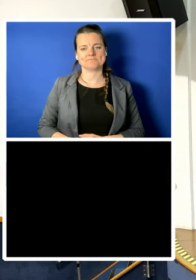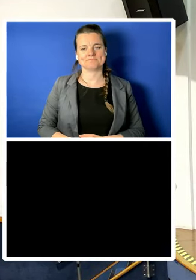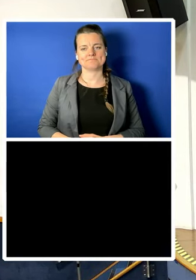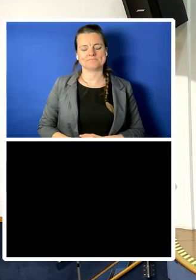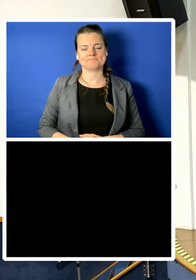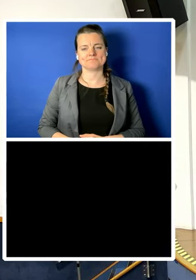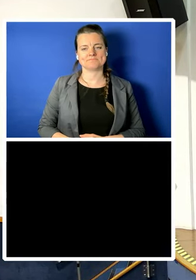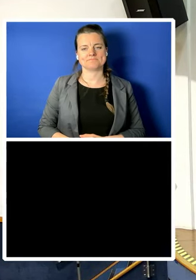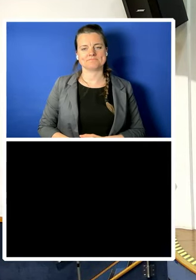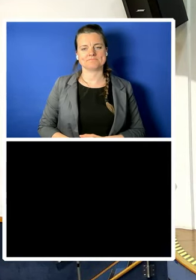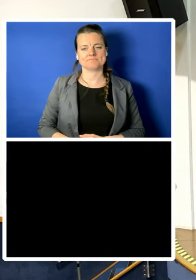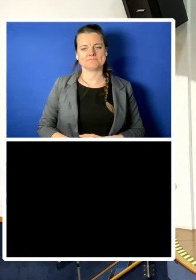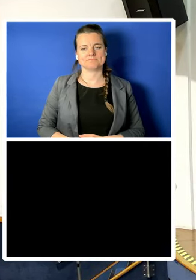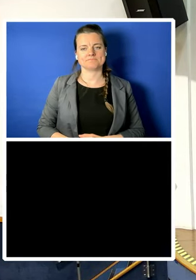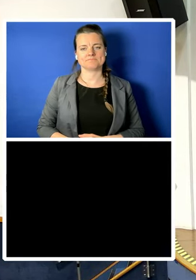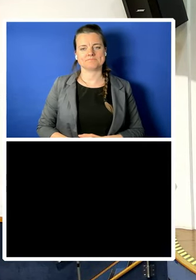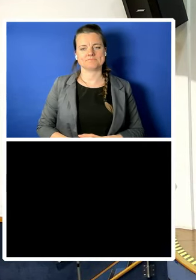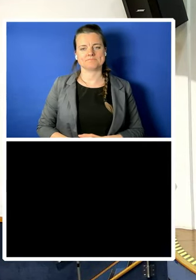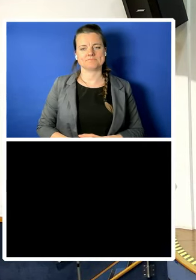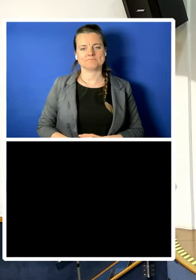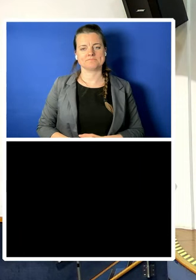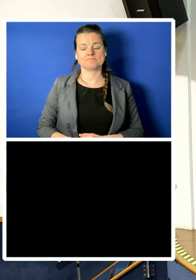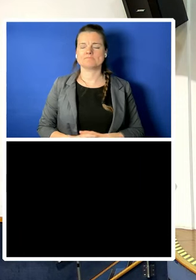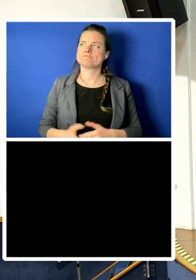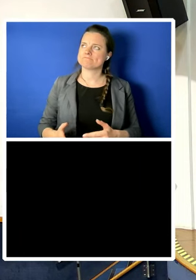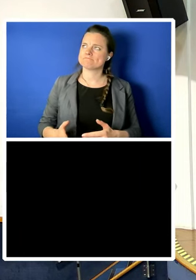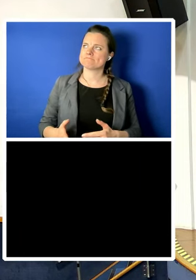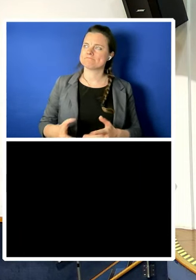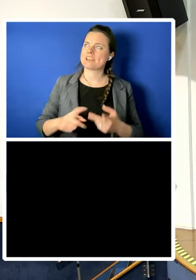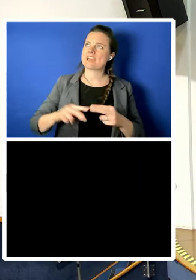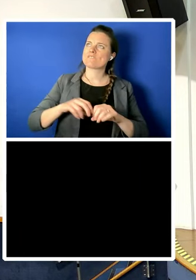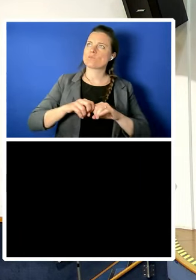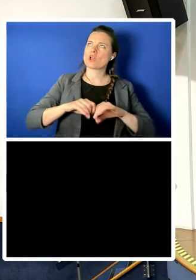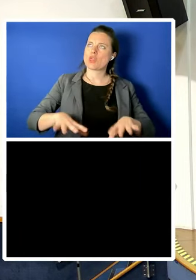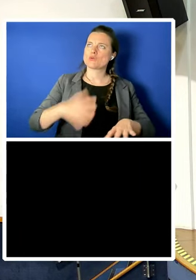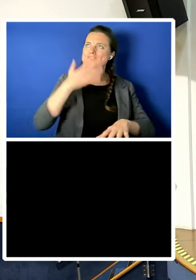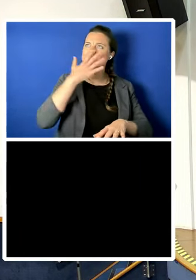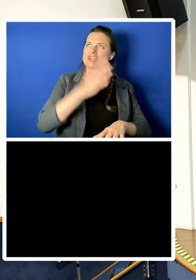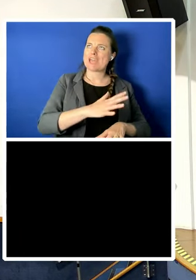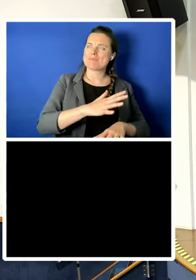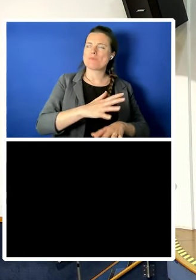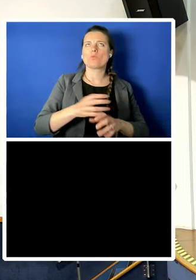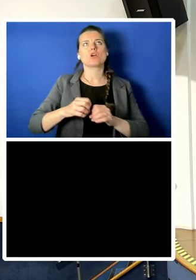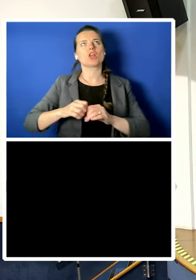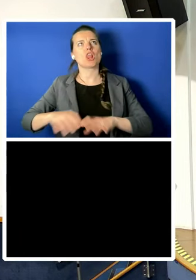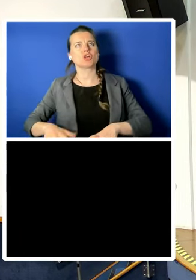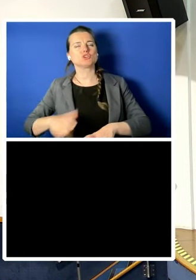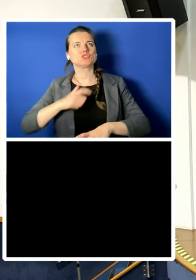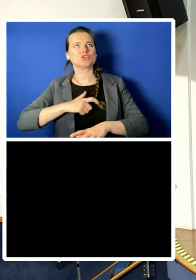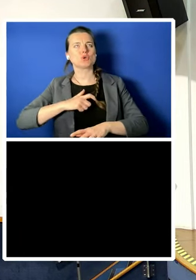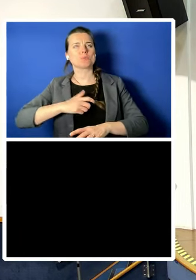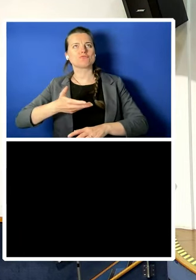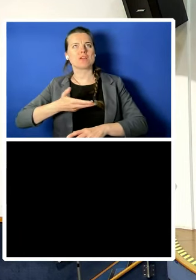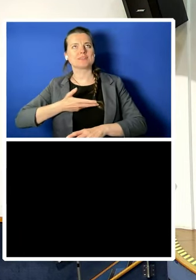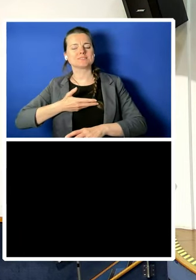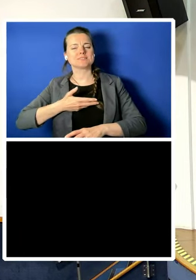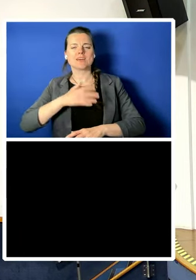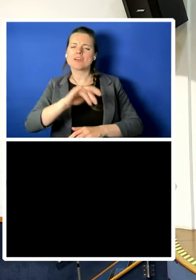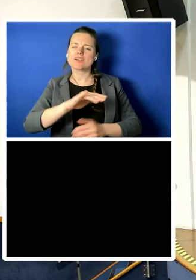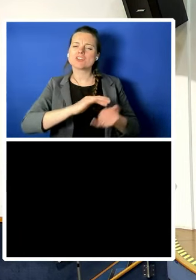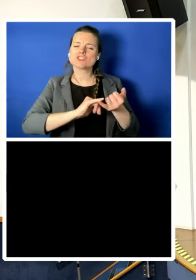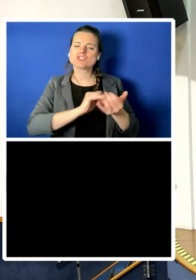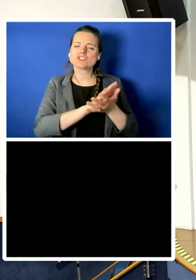if we lose shame we lose human rights would you like to respond and then I will open up the floor to